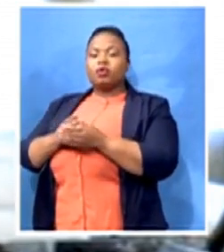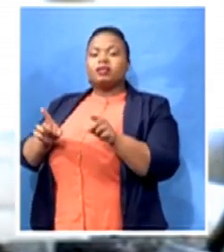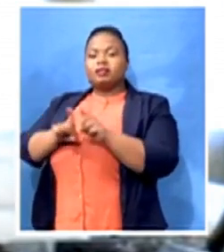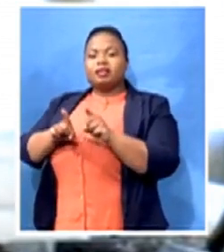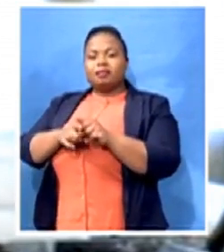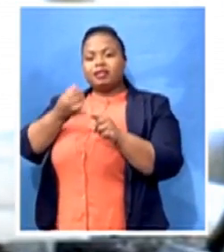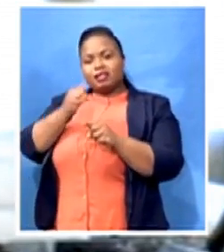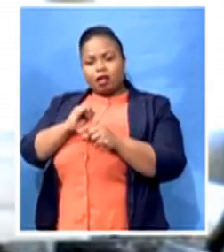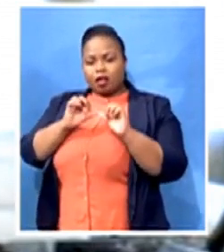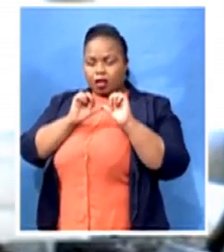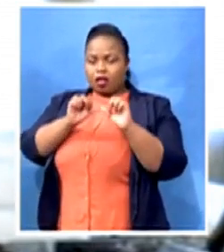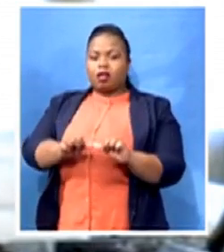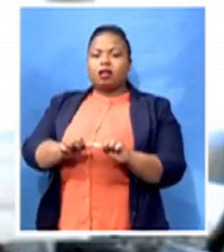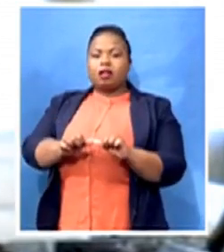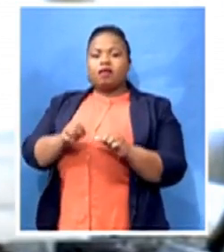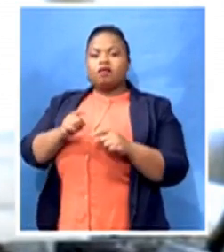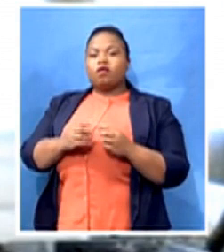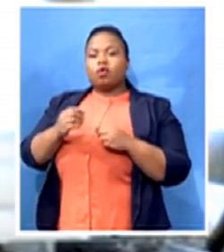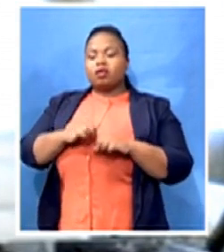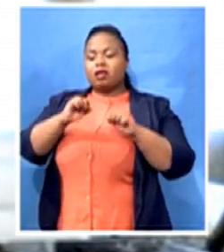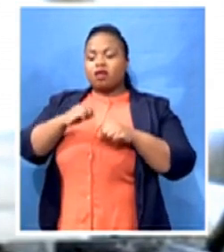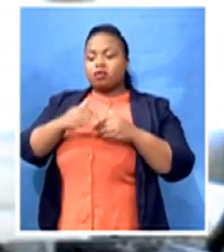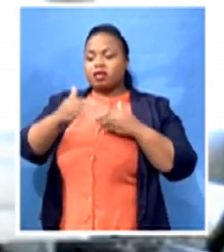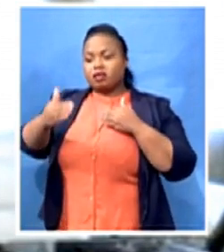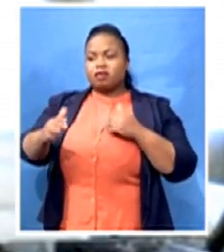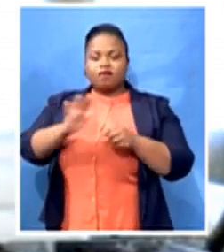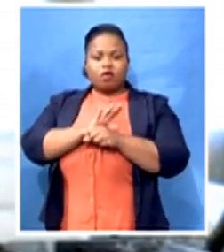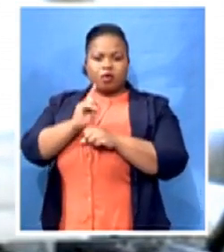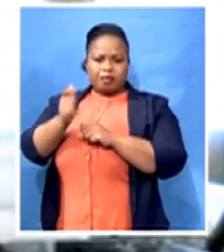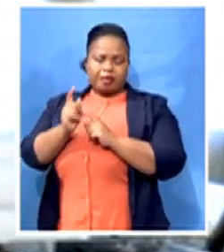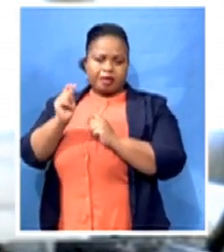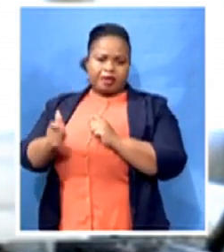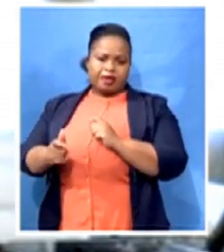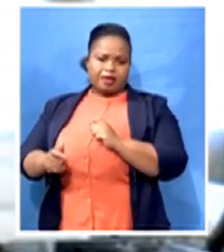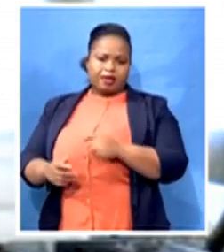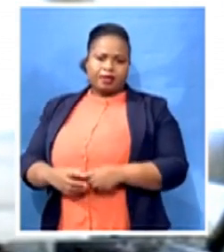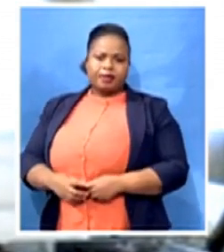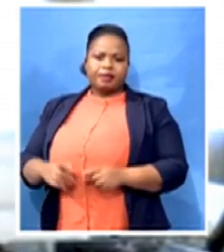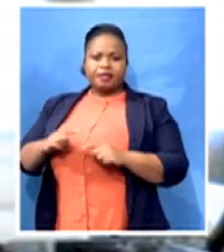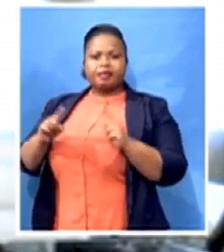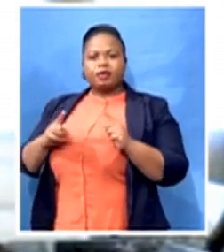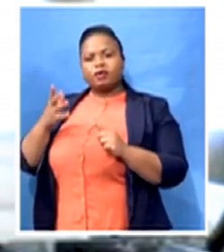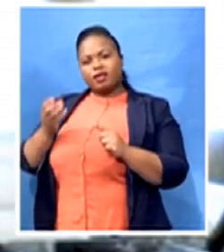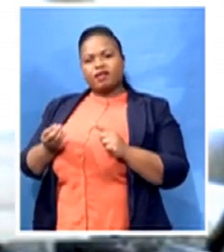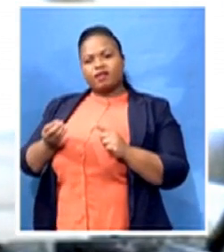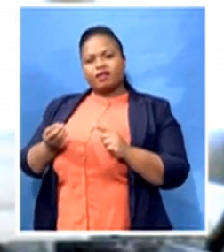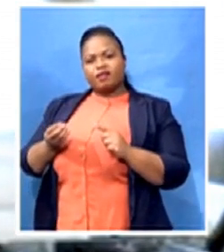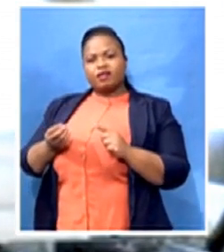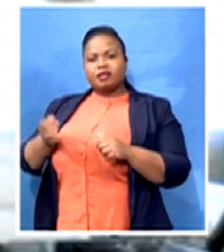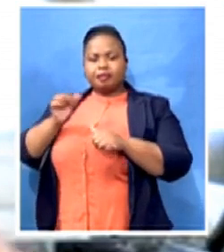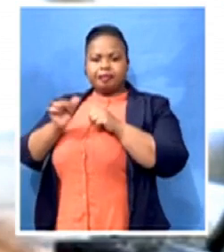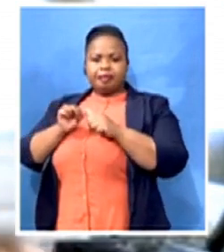finance agreement. There is typically, you know, better reprieve for people who have unencumbered